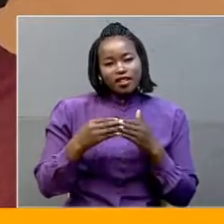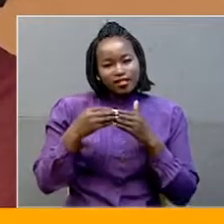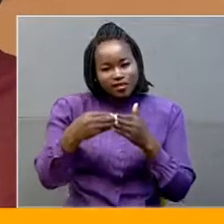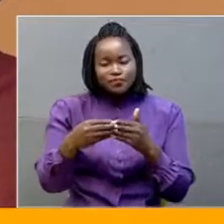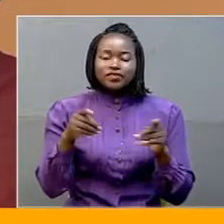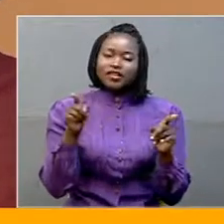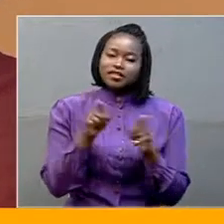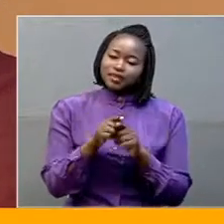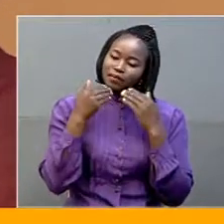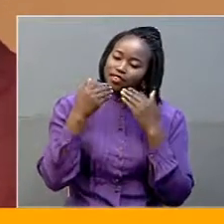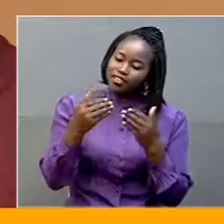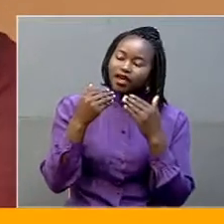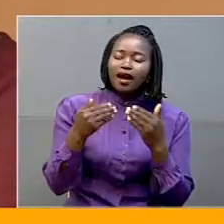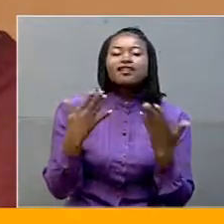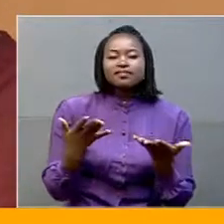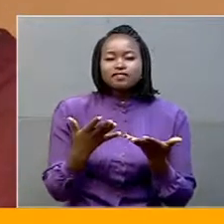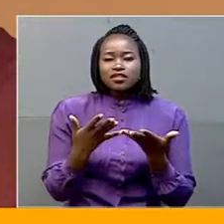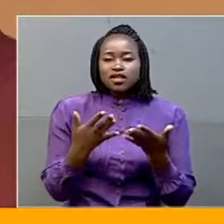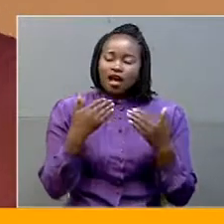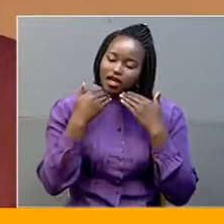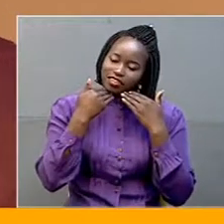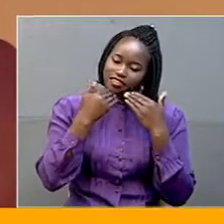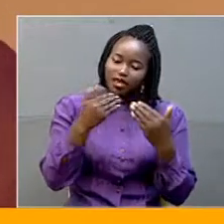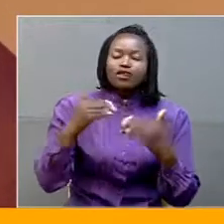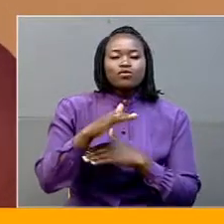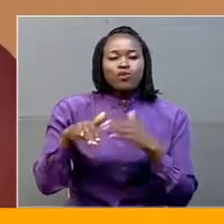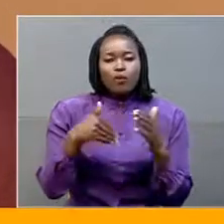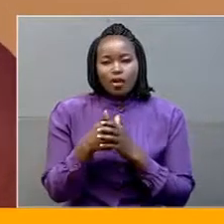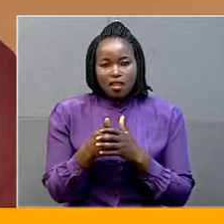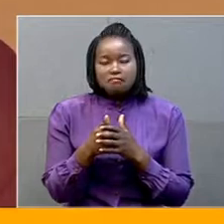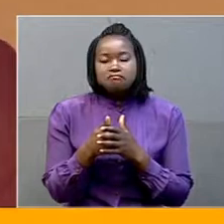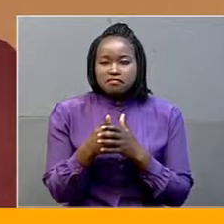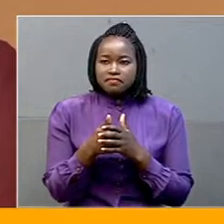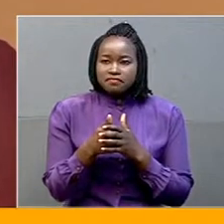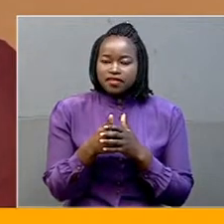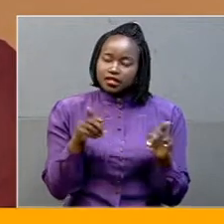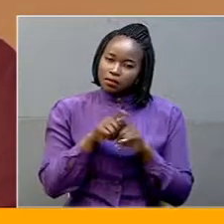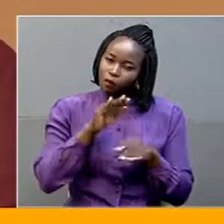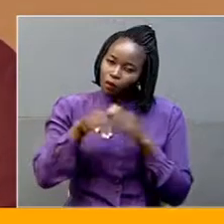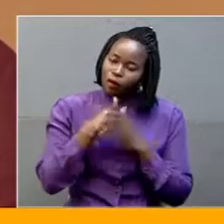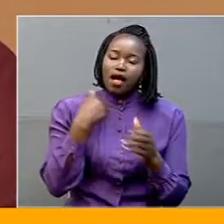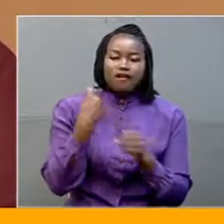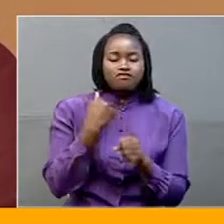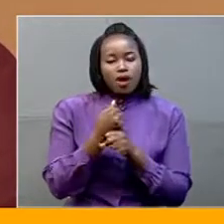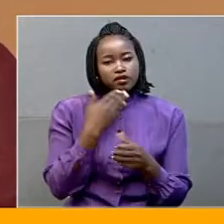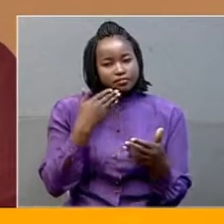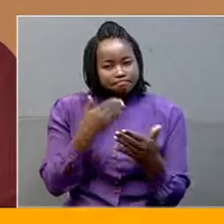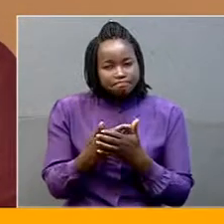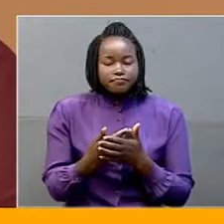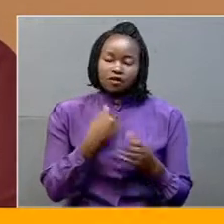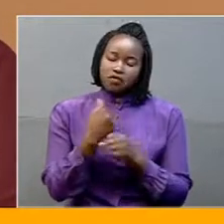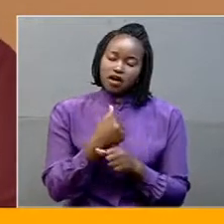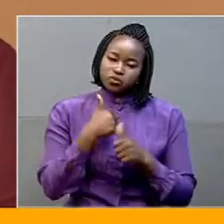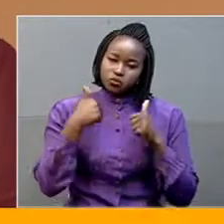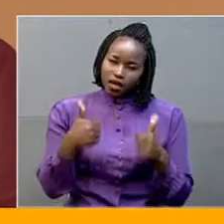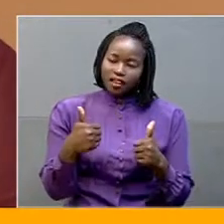the UN Residence Coordinator in addition for a very good job that was done together with the Ministers